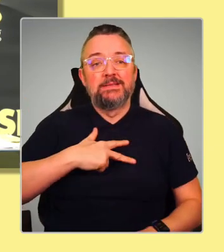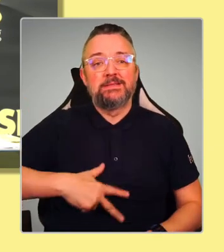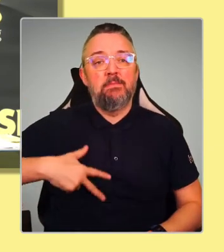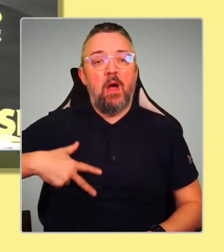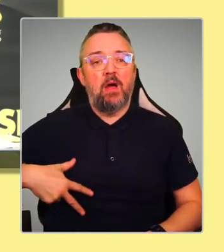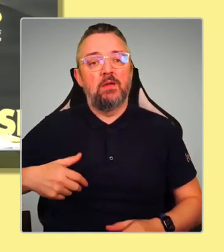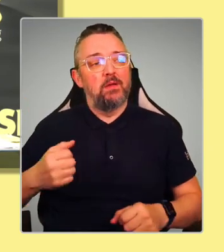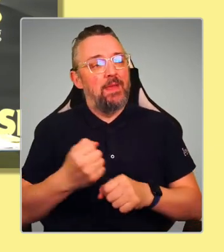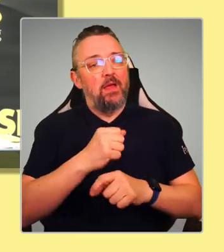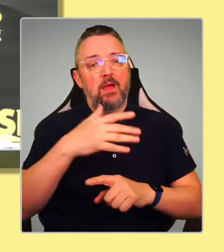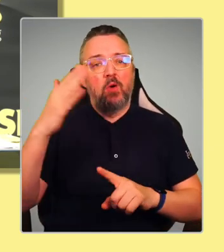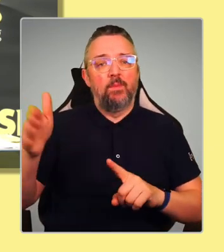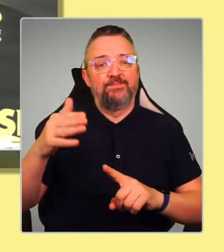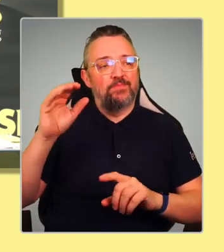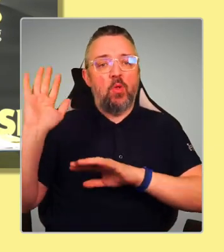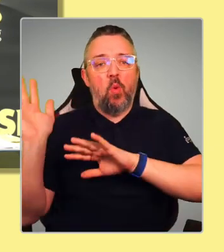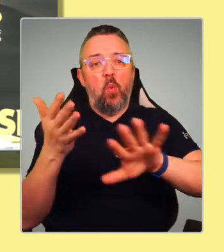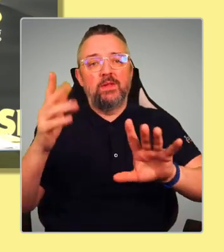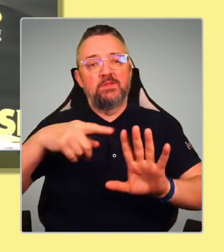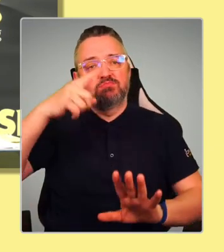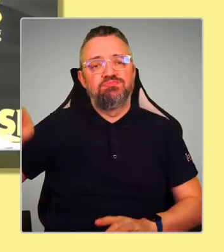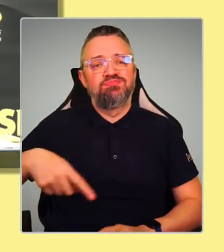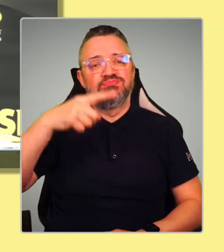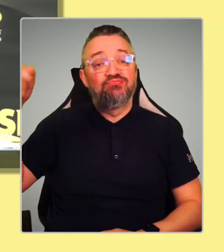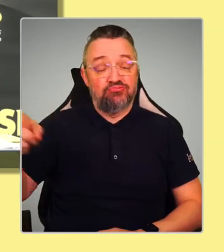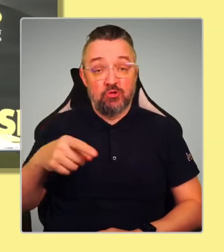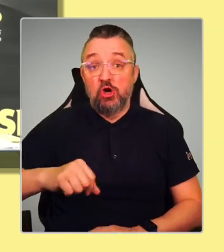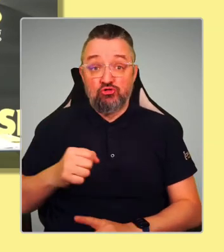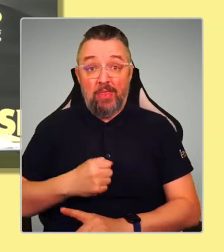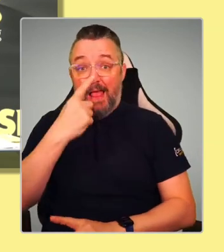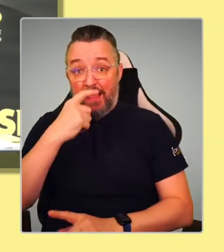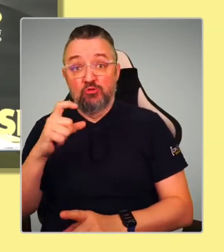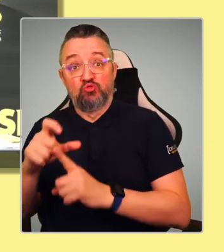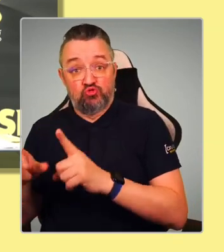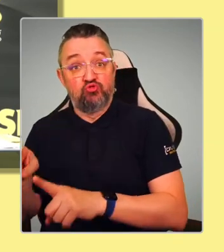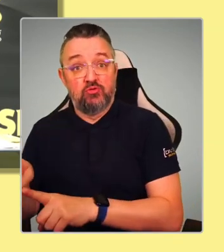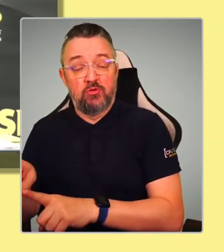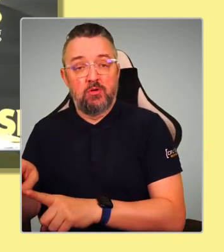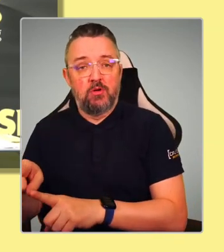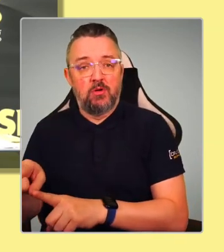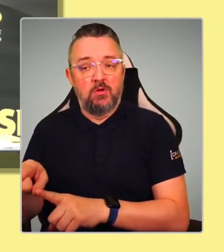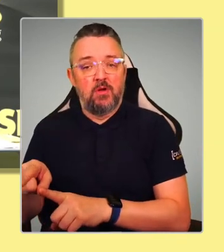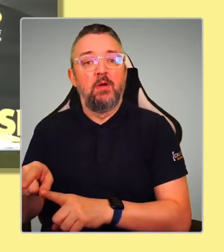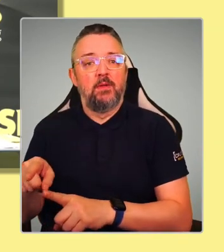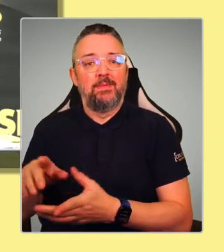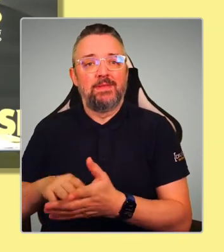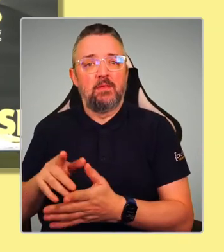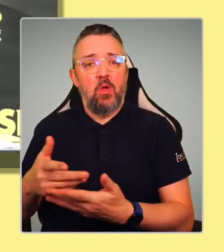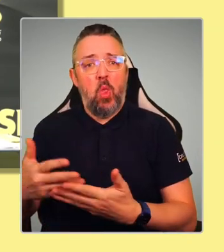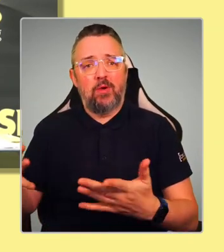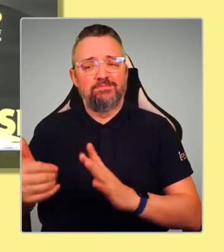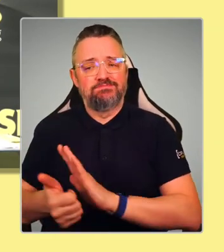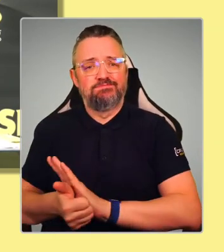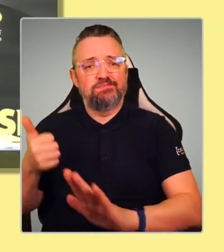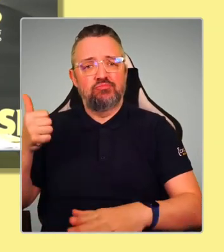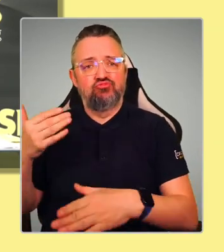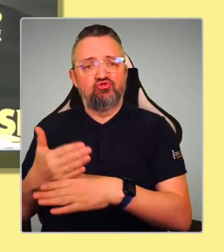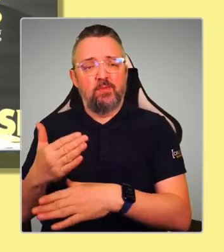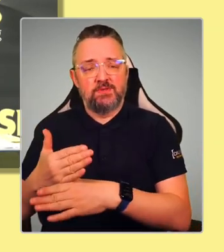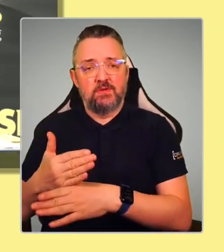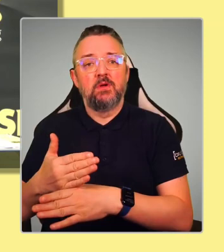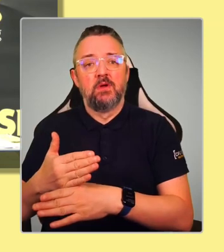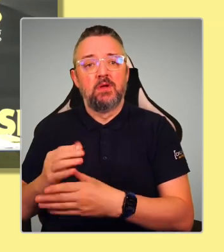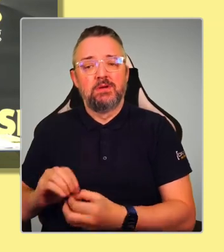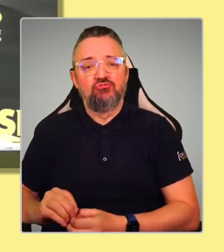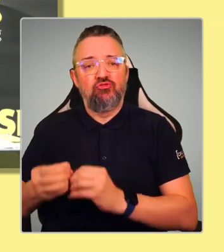Scotland has the opportunity to do that. And we can then, that'll be a lot of skilled jobs as well, as well as creating the energy. So the supply